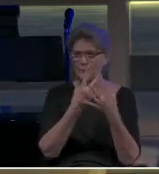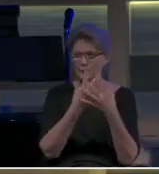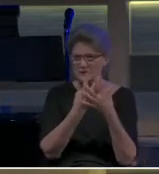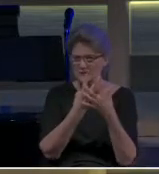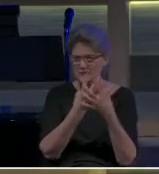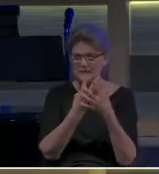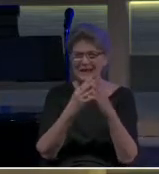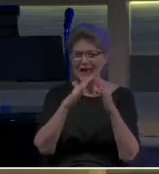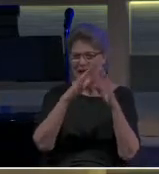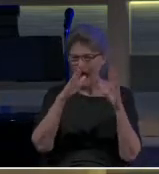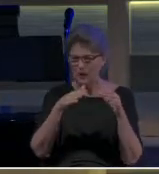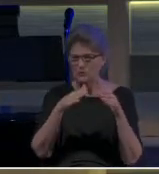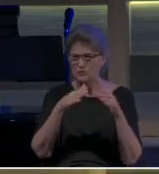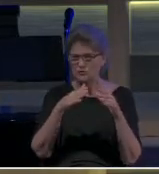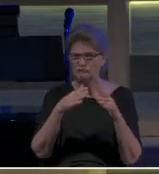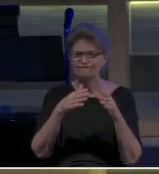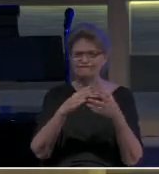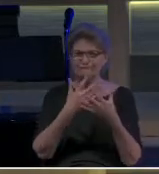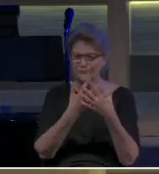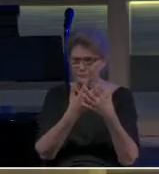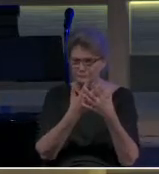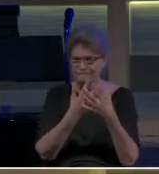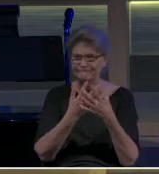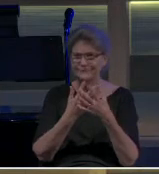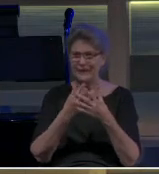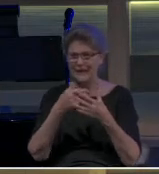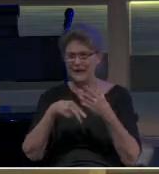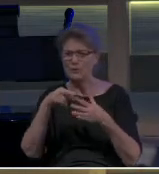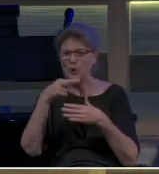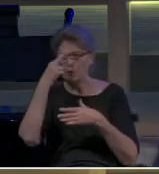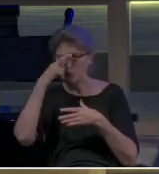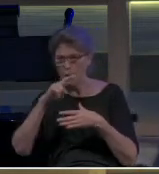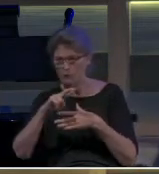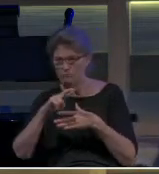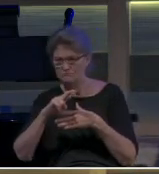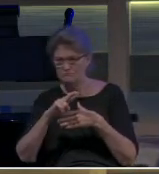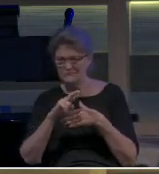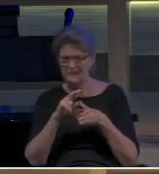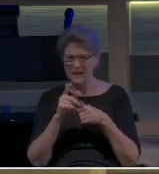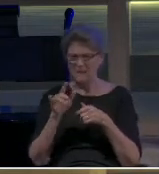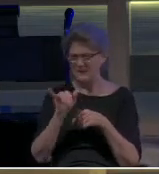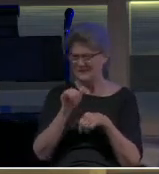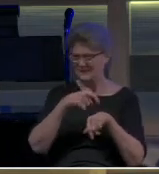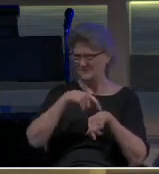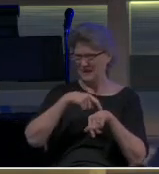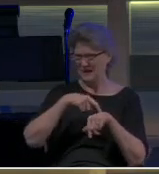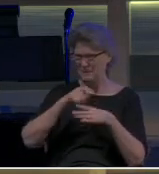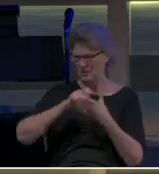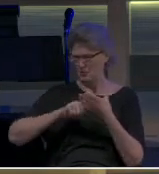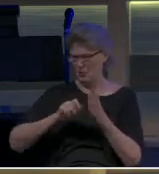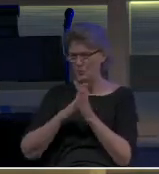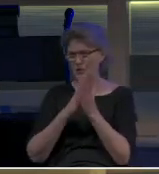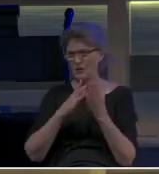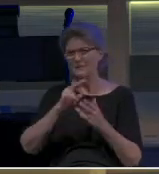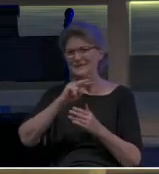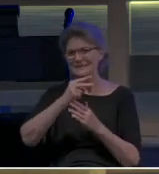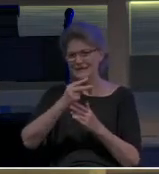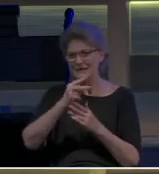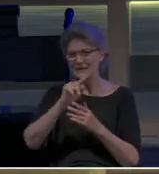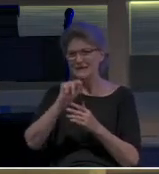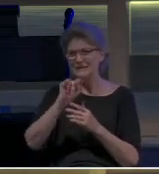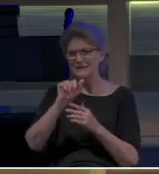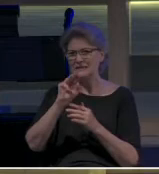in Rome, around the same time he wrote 2 Timothy. And so again, the context of the letter,